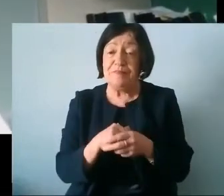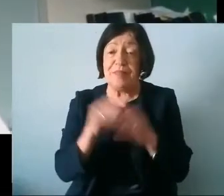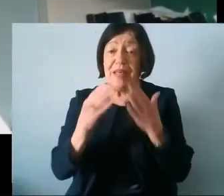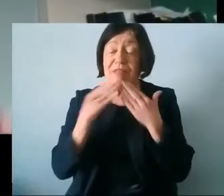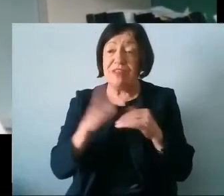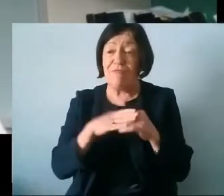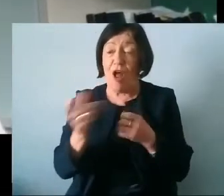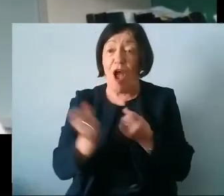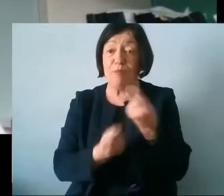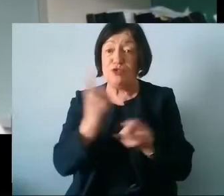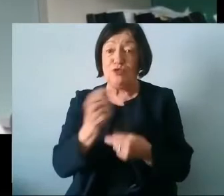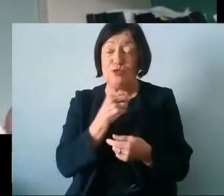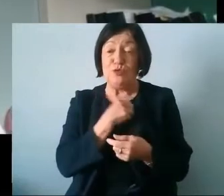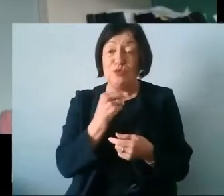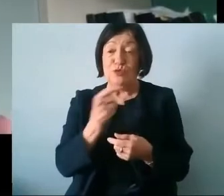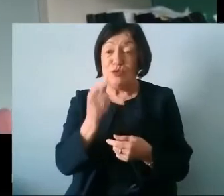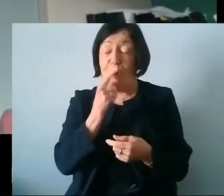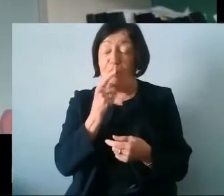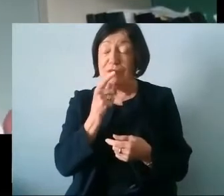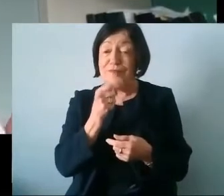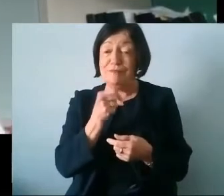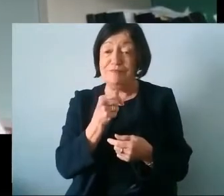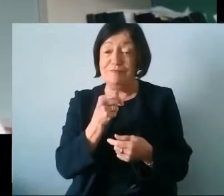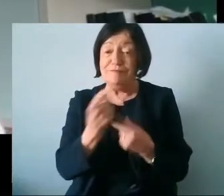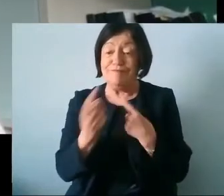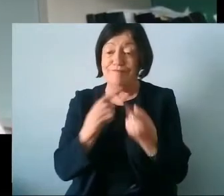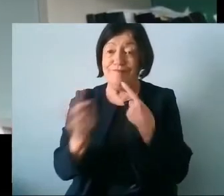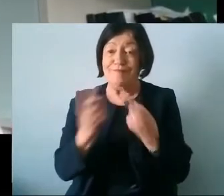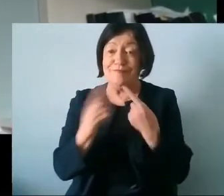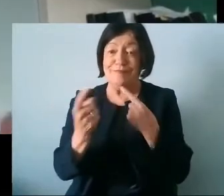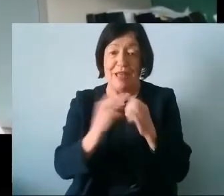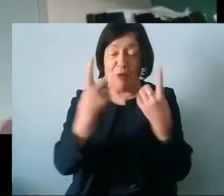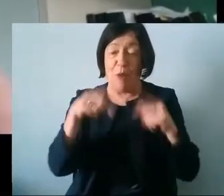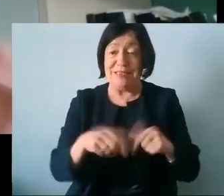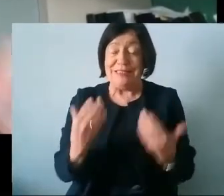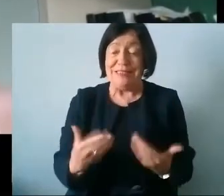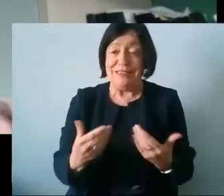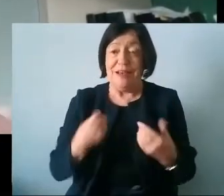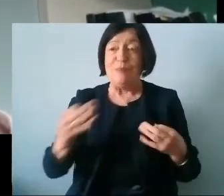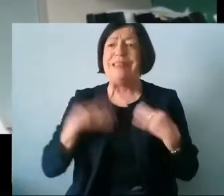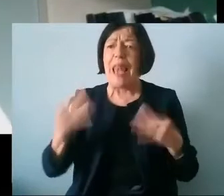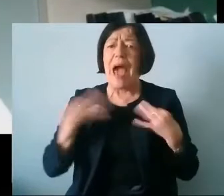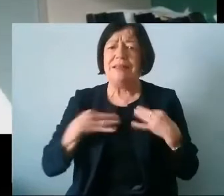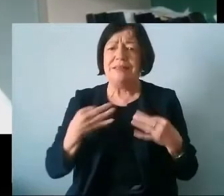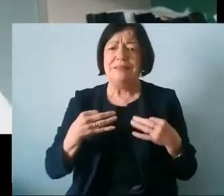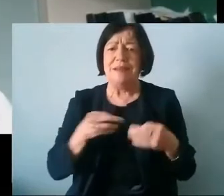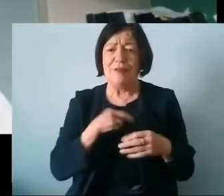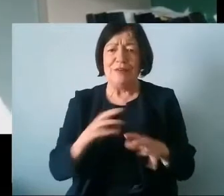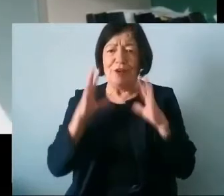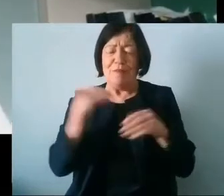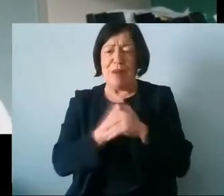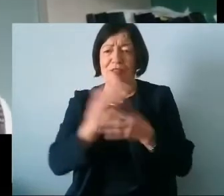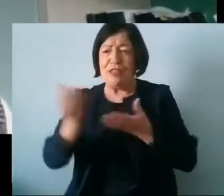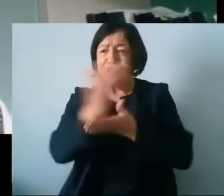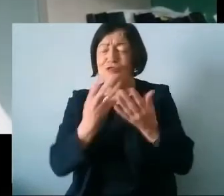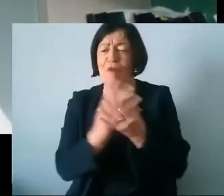opportunity to actually to talk to everyone here today and I was delighted and really enthralled by the discussion from the panel.